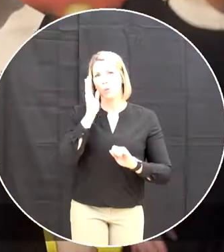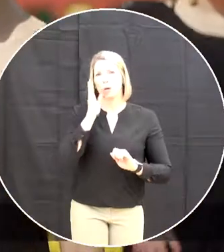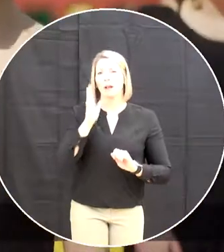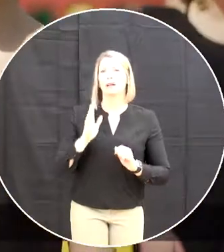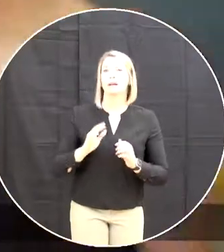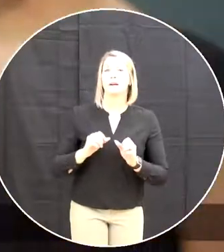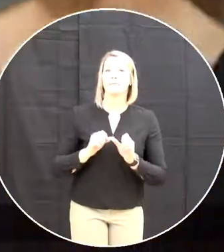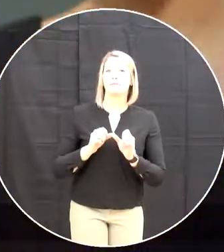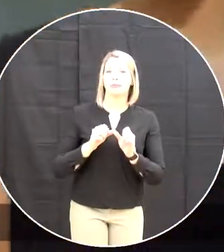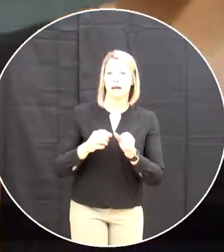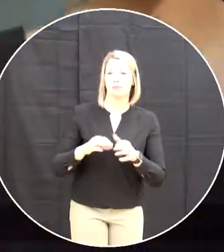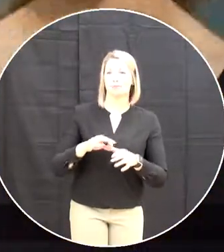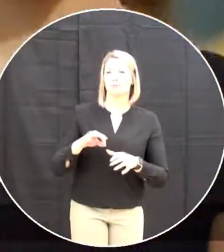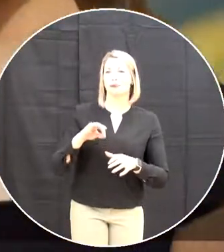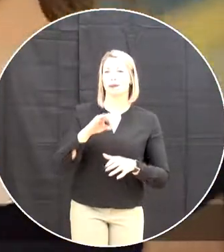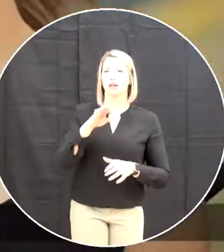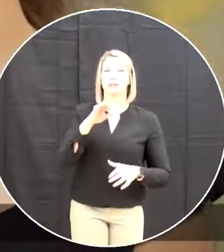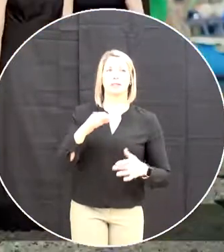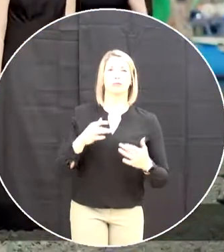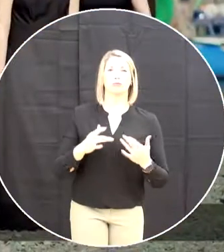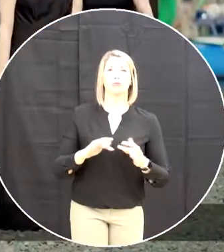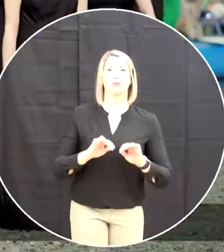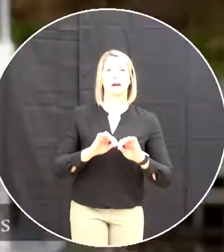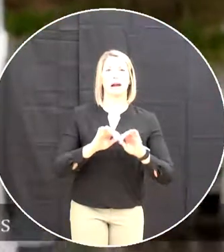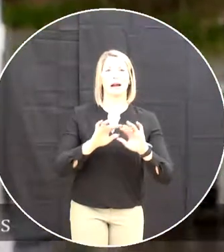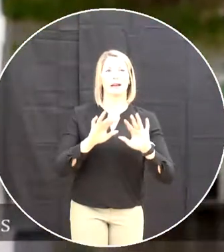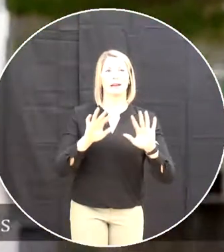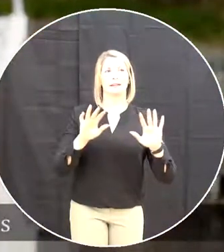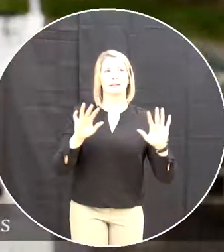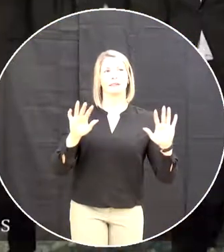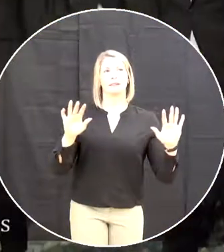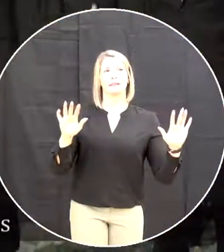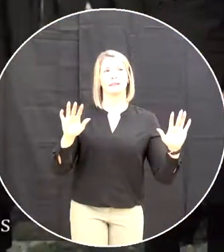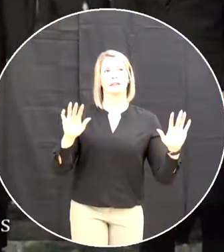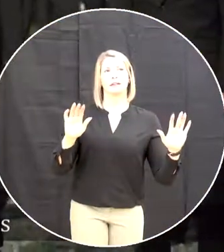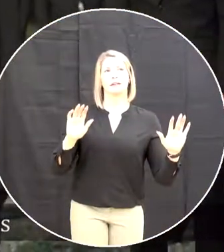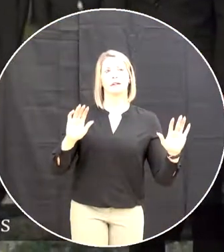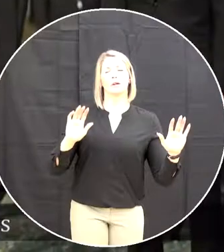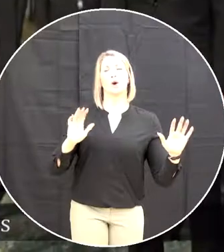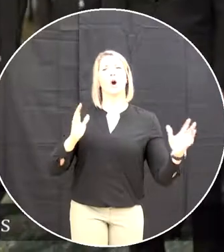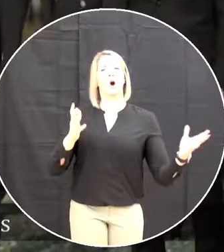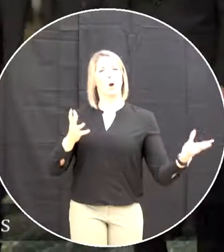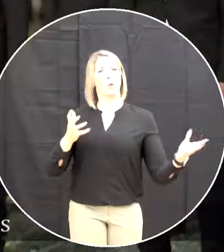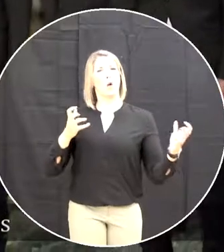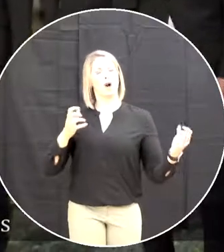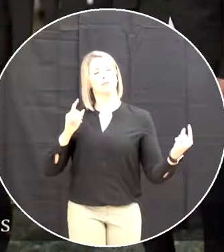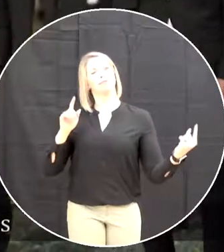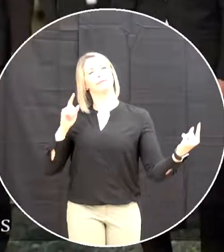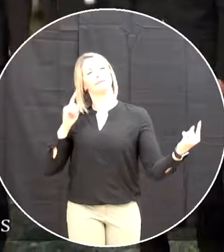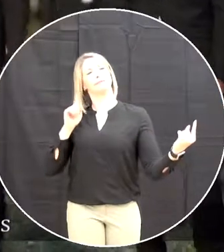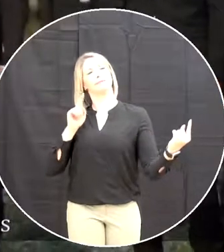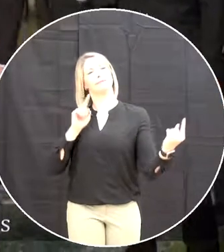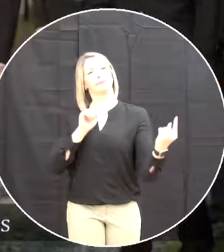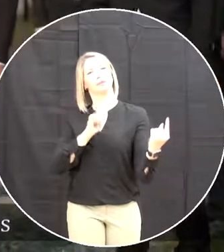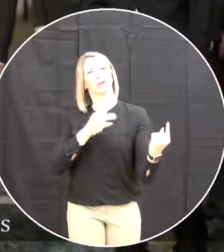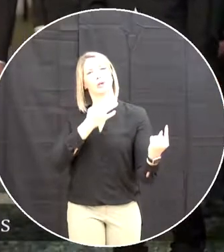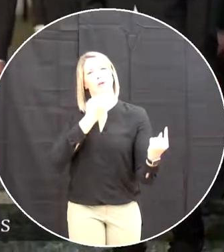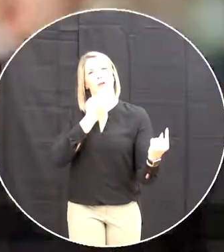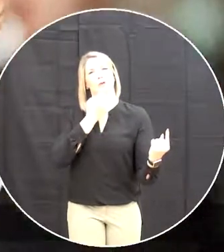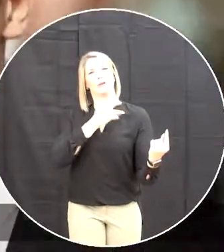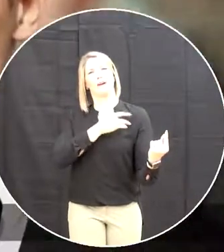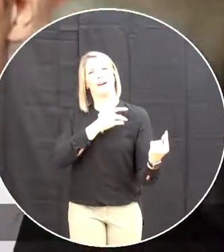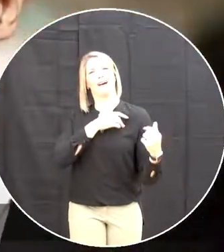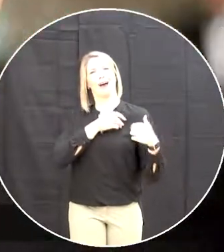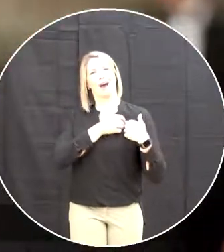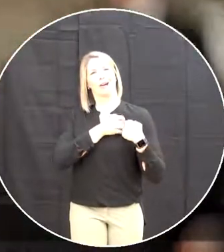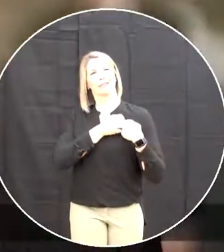spirit's light To see our sweethearts and our wives